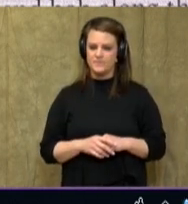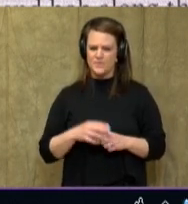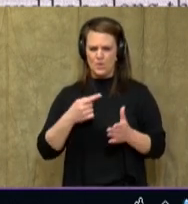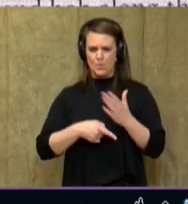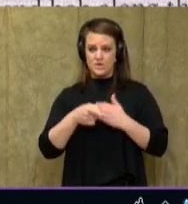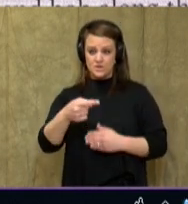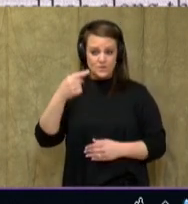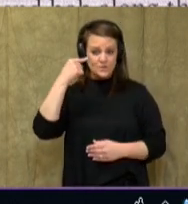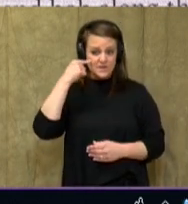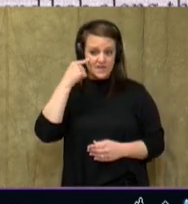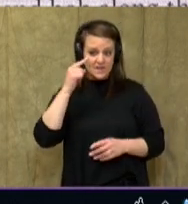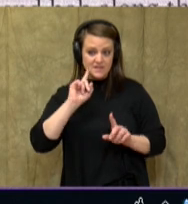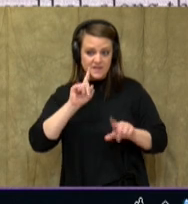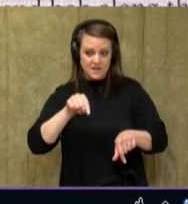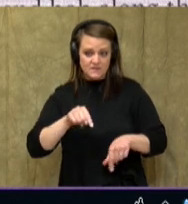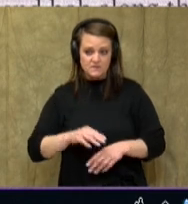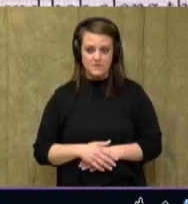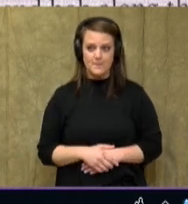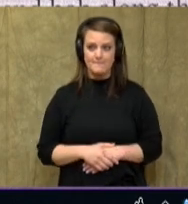that answer is?